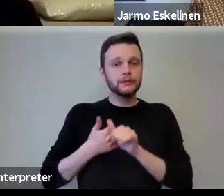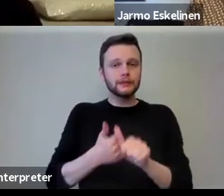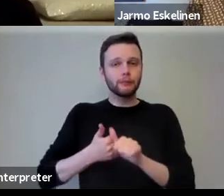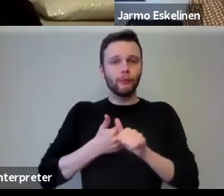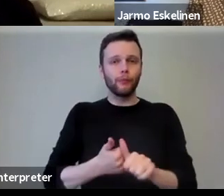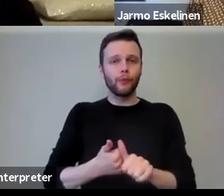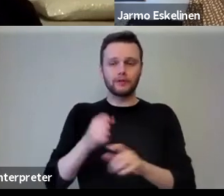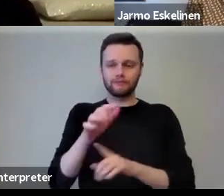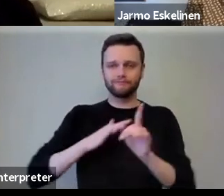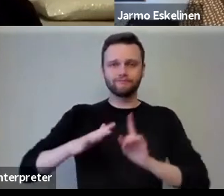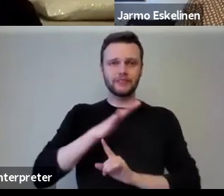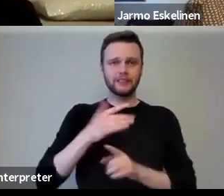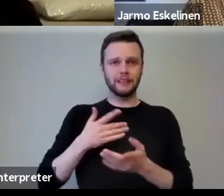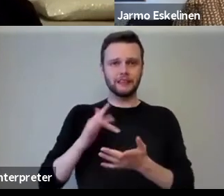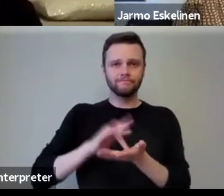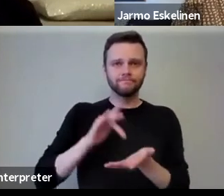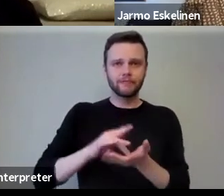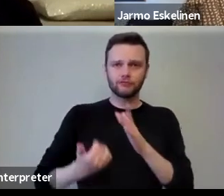uh, the city in the recovery.